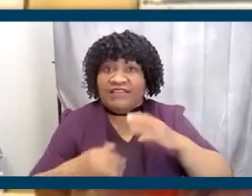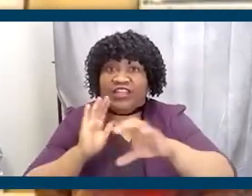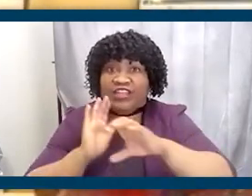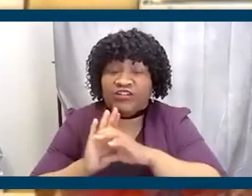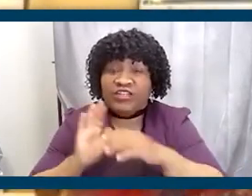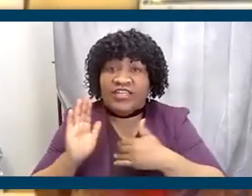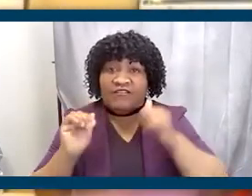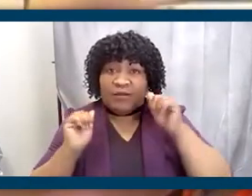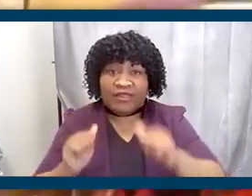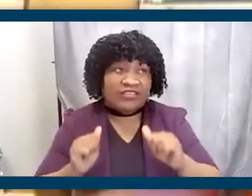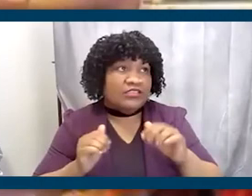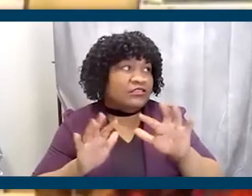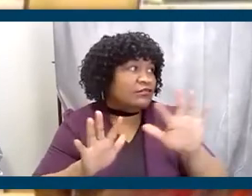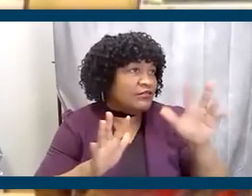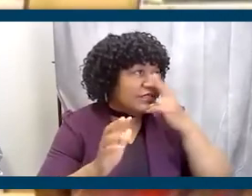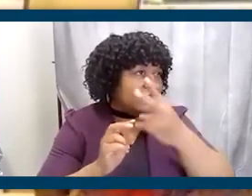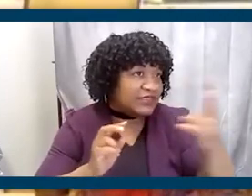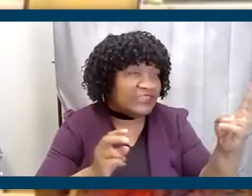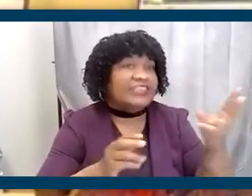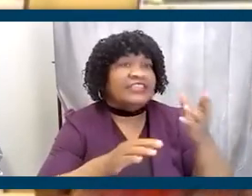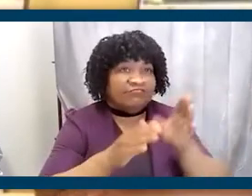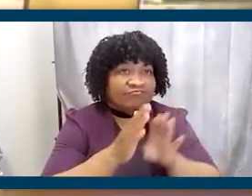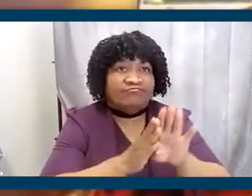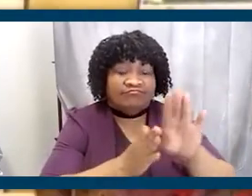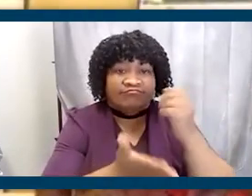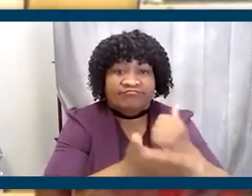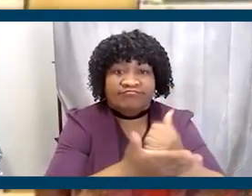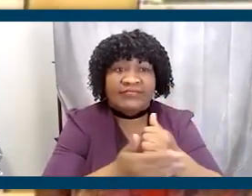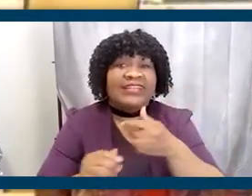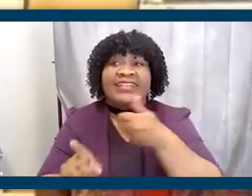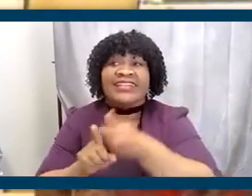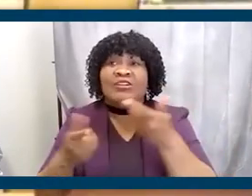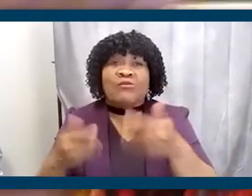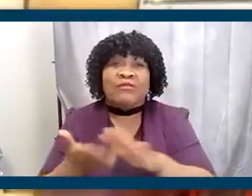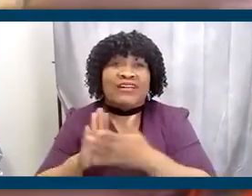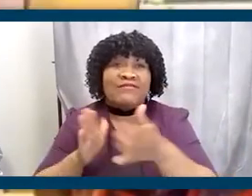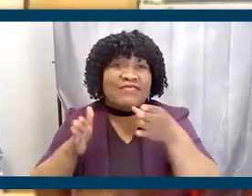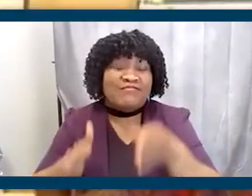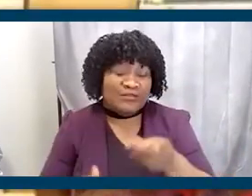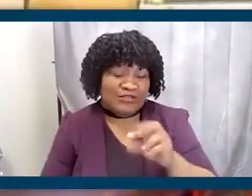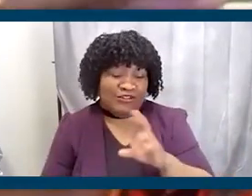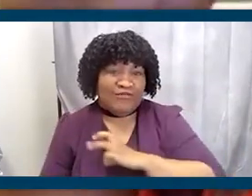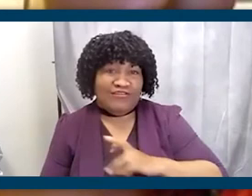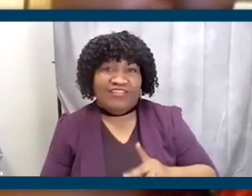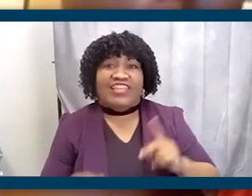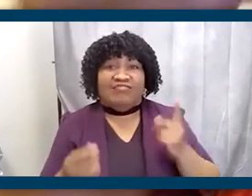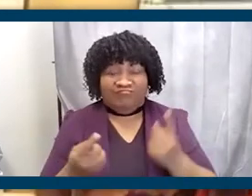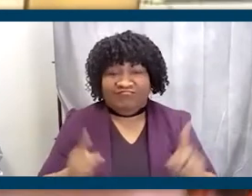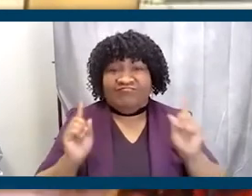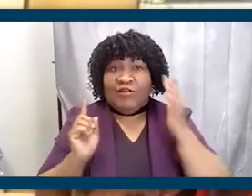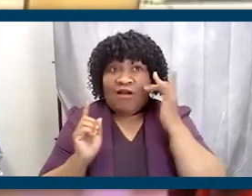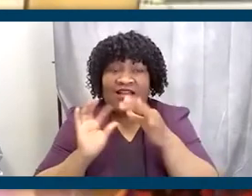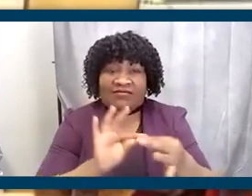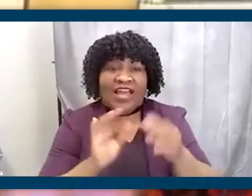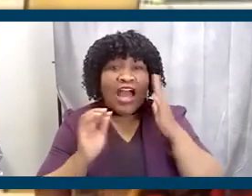to respond to that really made him who he was. He had no intentions of being that person, but it made him who he was. And so I hope we